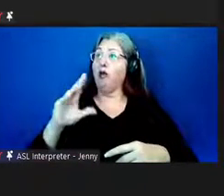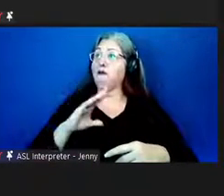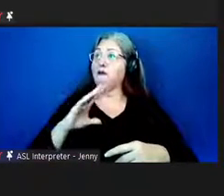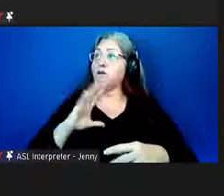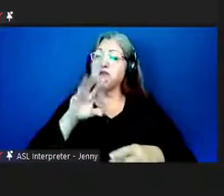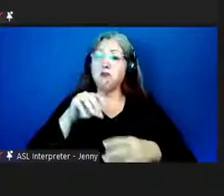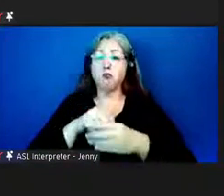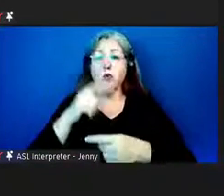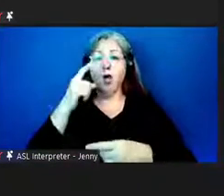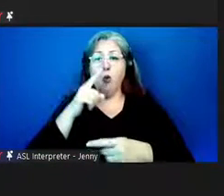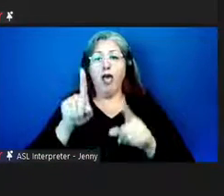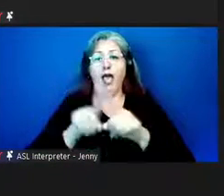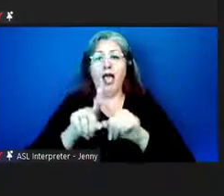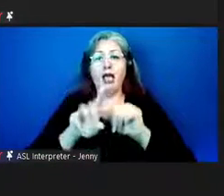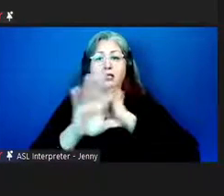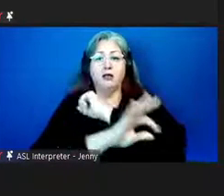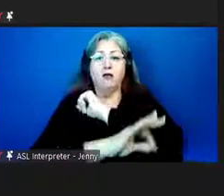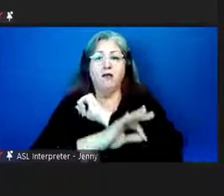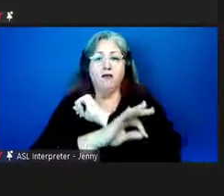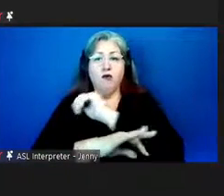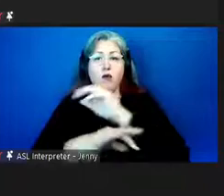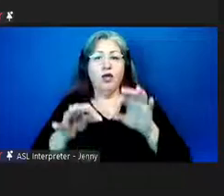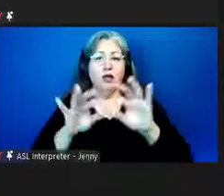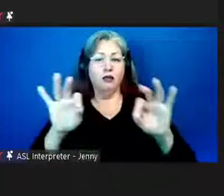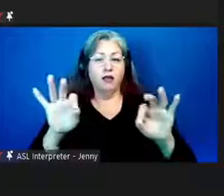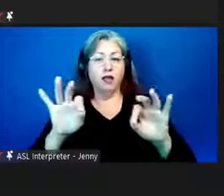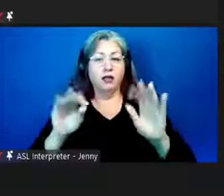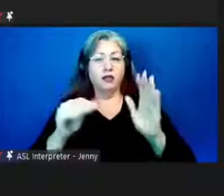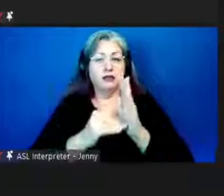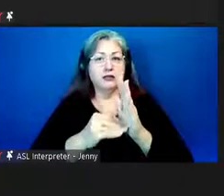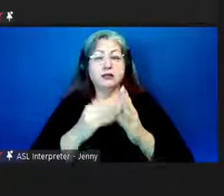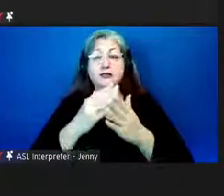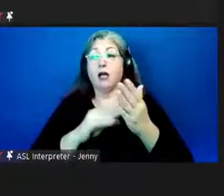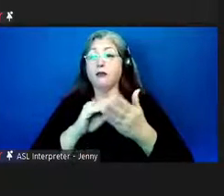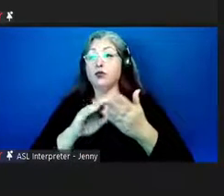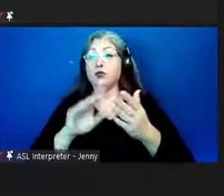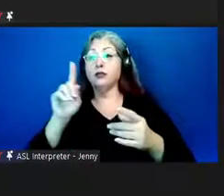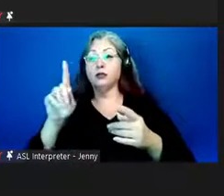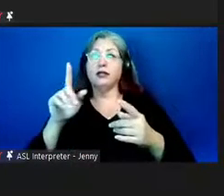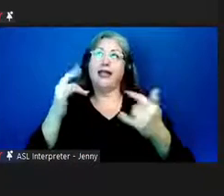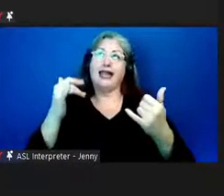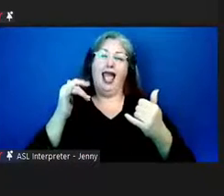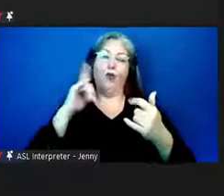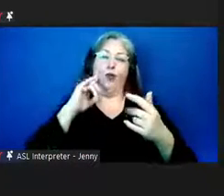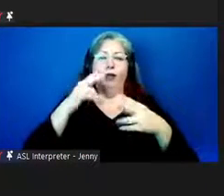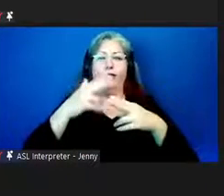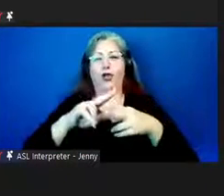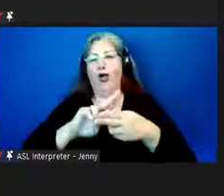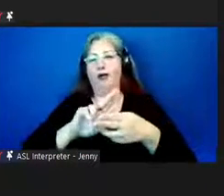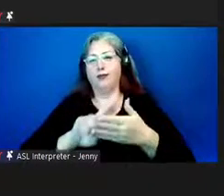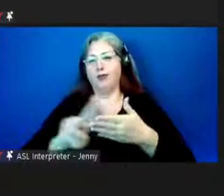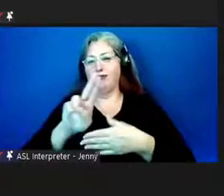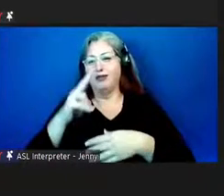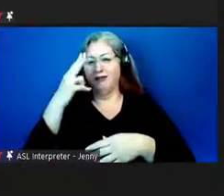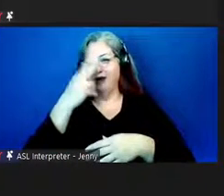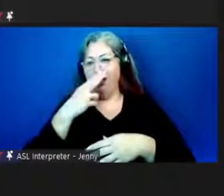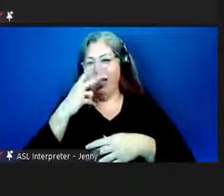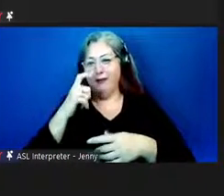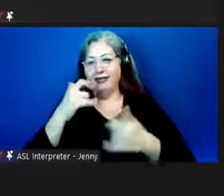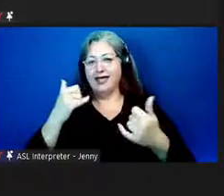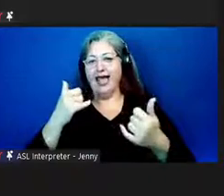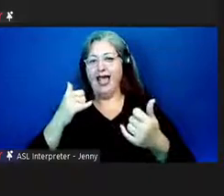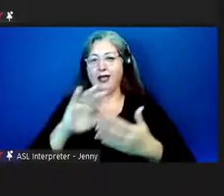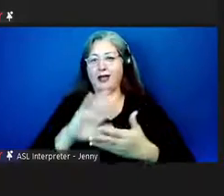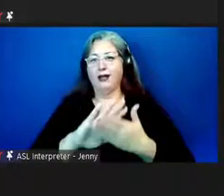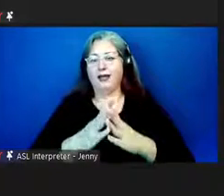hawaiian as a foreign language that the students at the now going to be called the university of hawaii because we're now getting